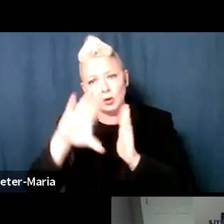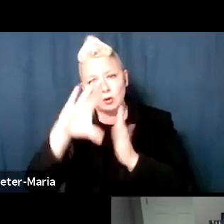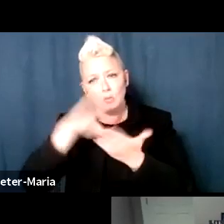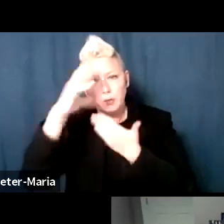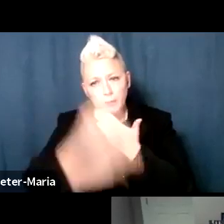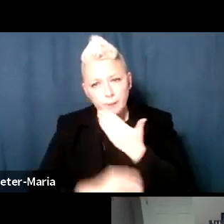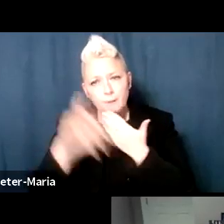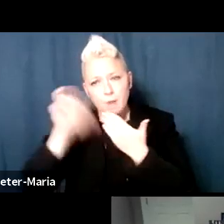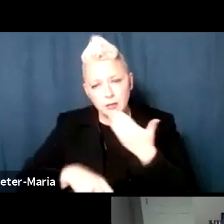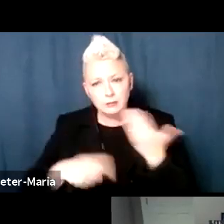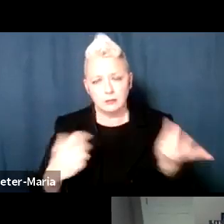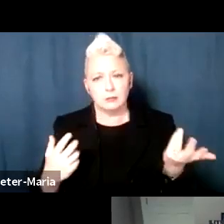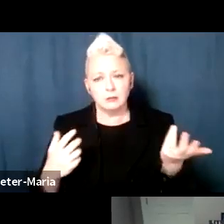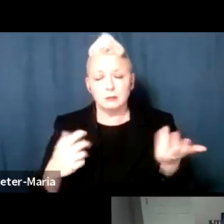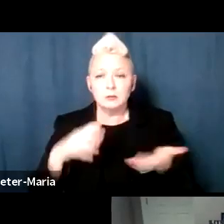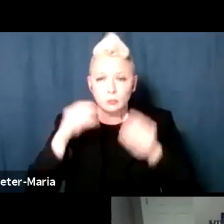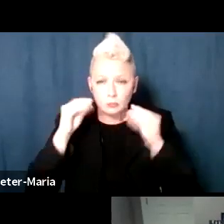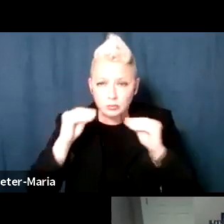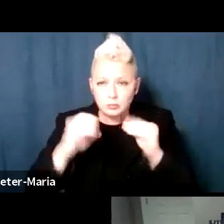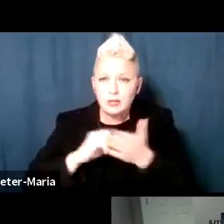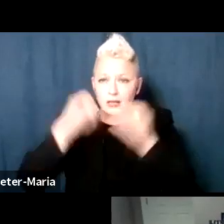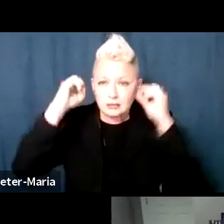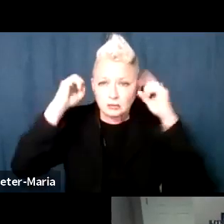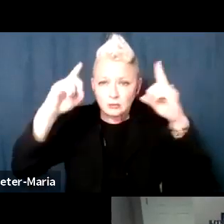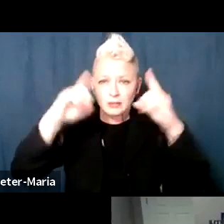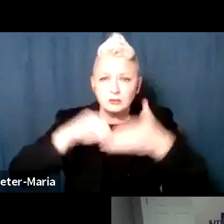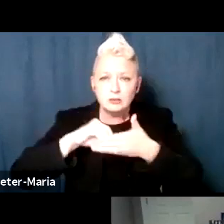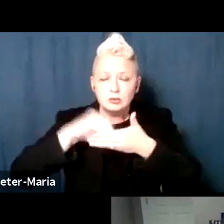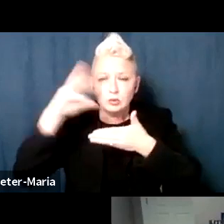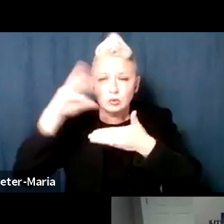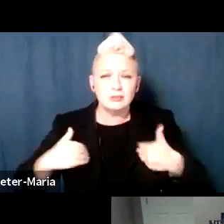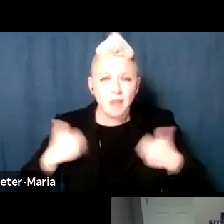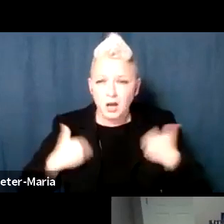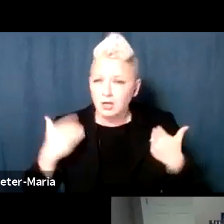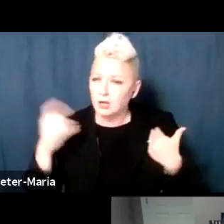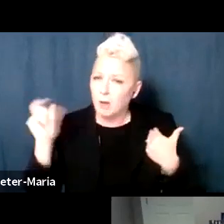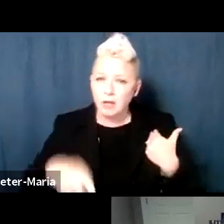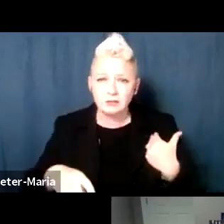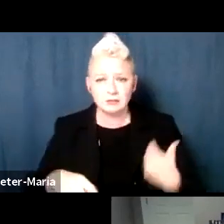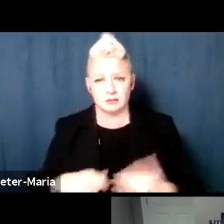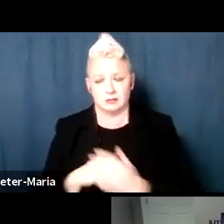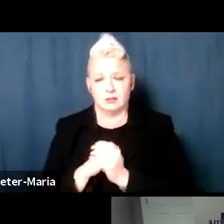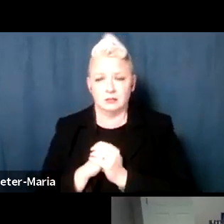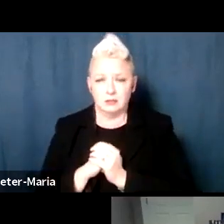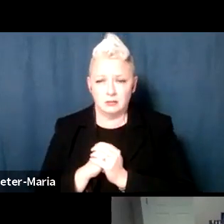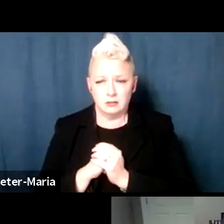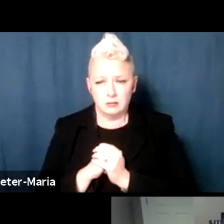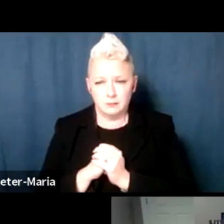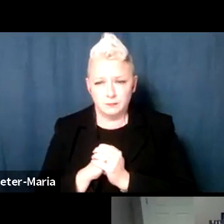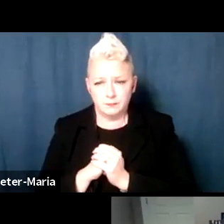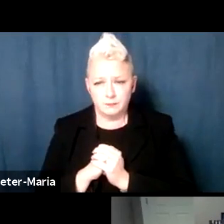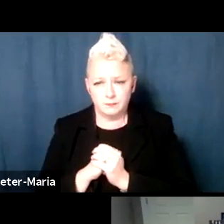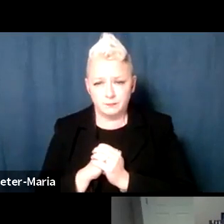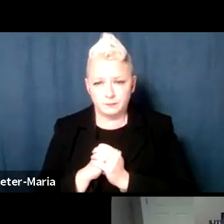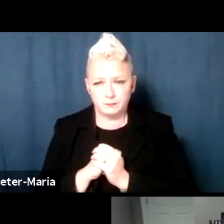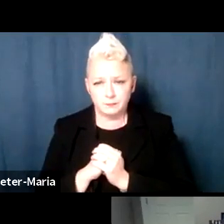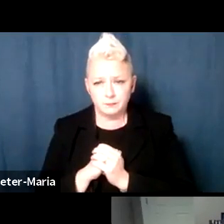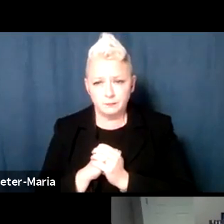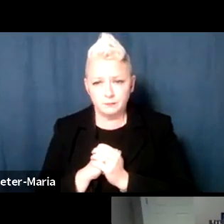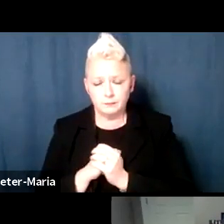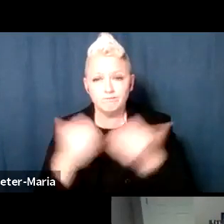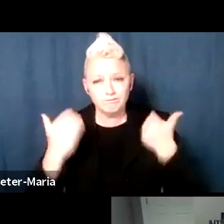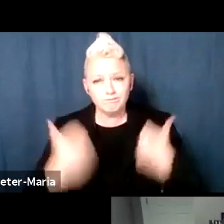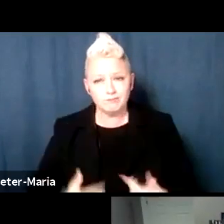students are educated at an early level. And I would also add, as someone who comes from